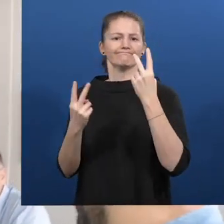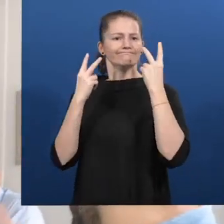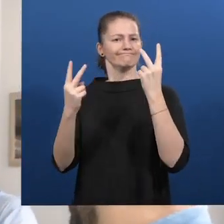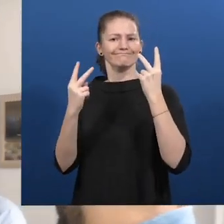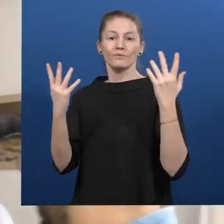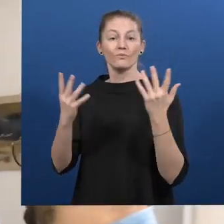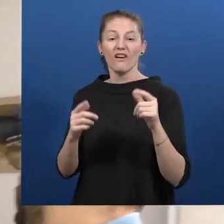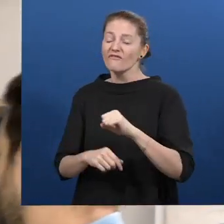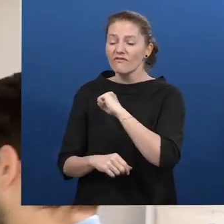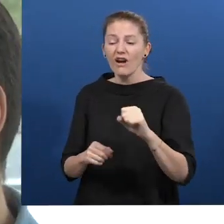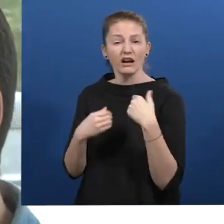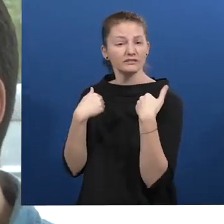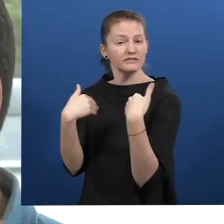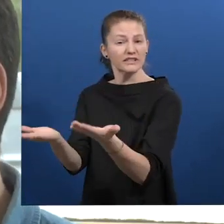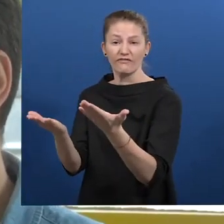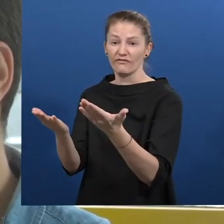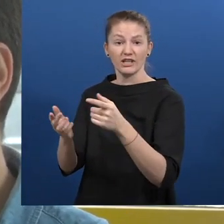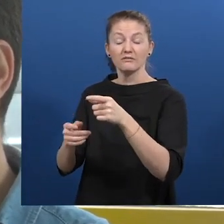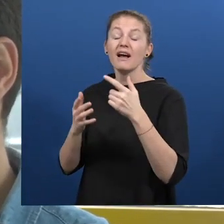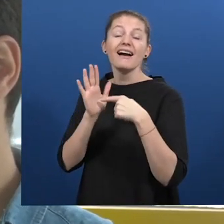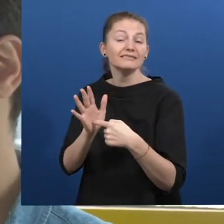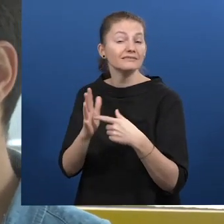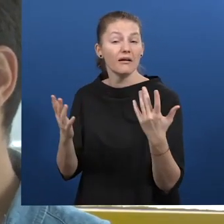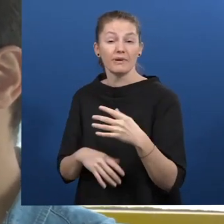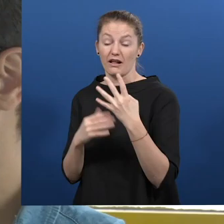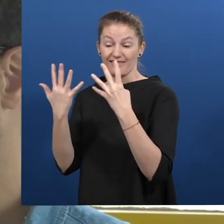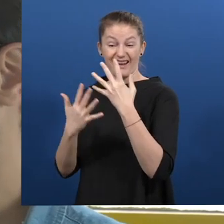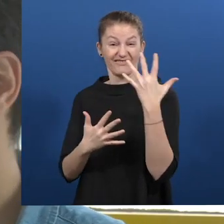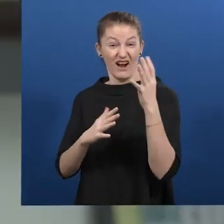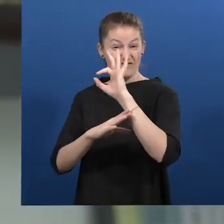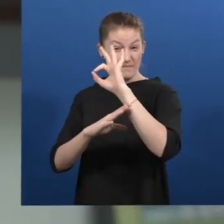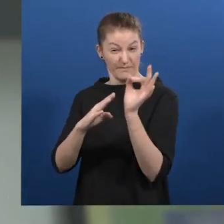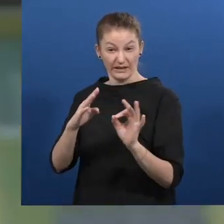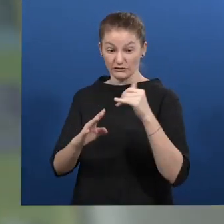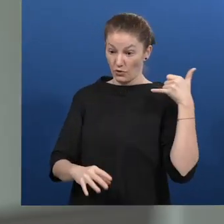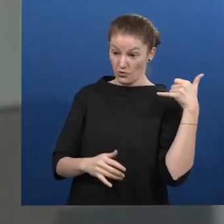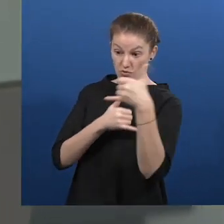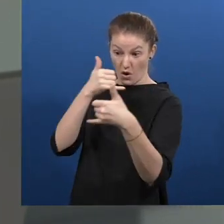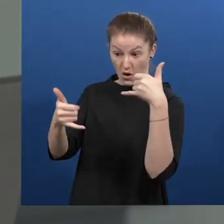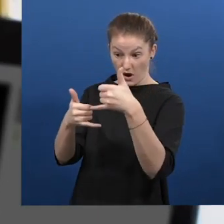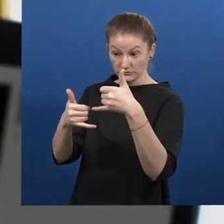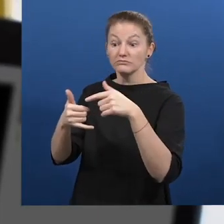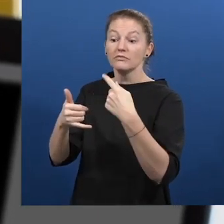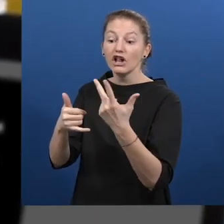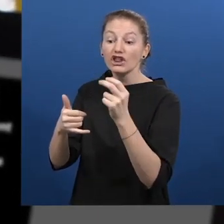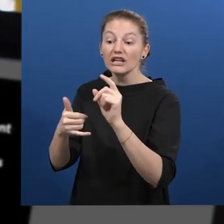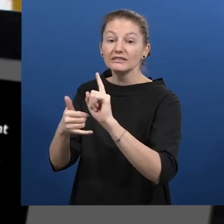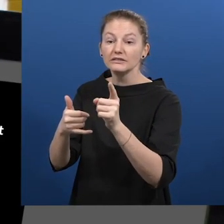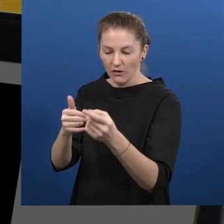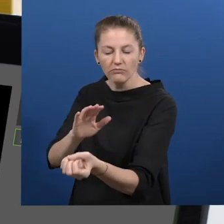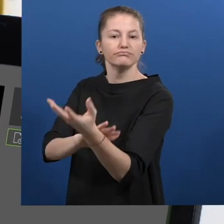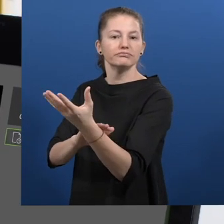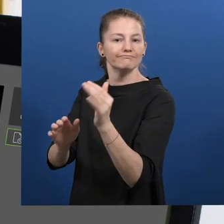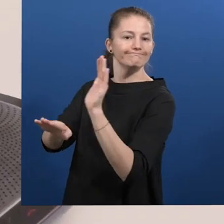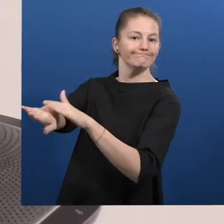availability of our operators. We guarantee that at least 95% of the calls are answered in less than 30